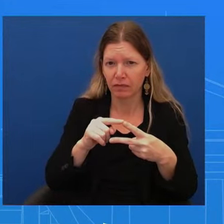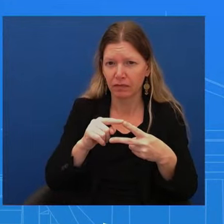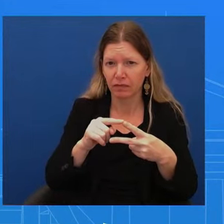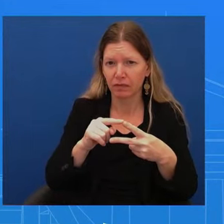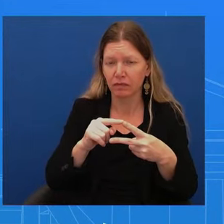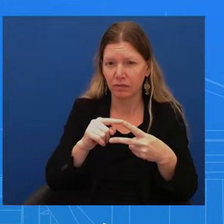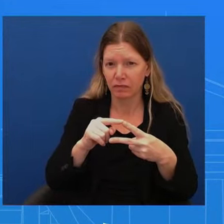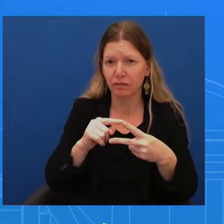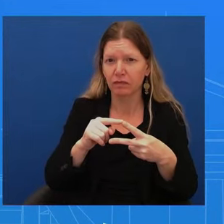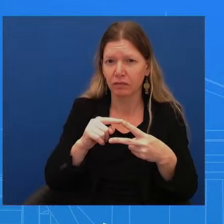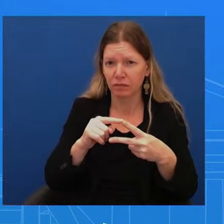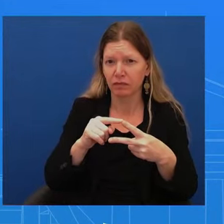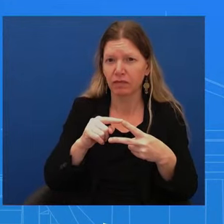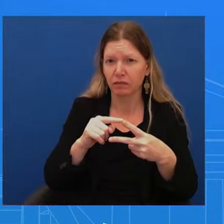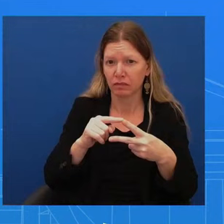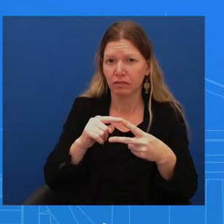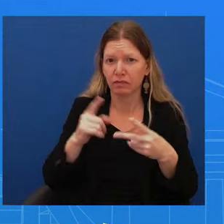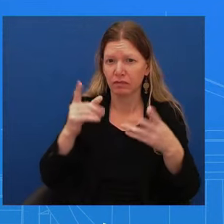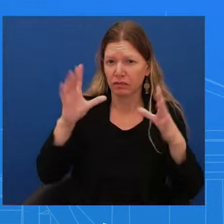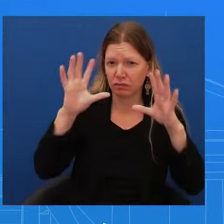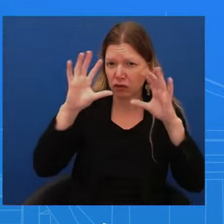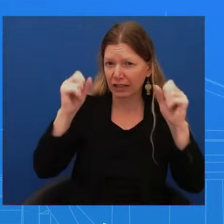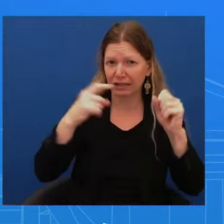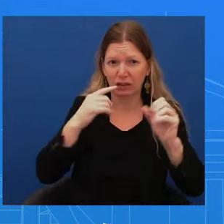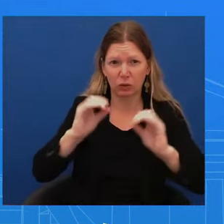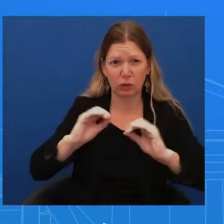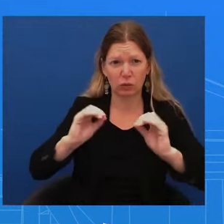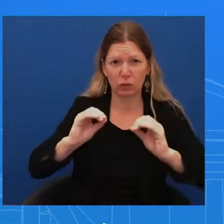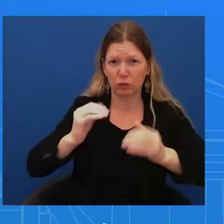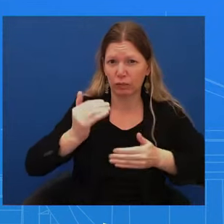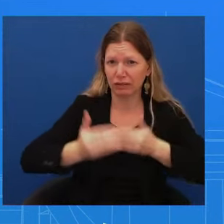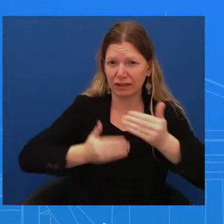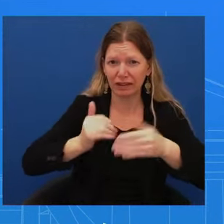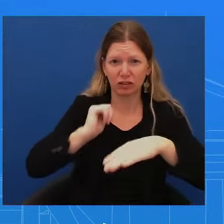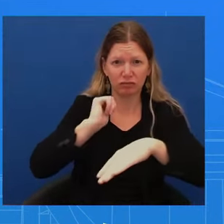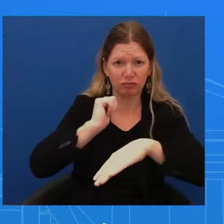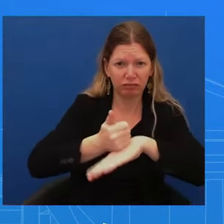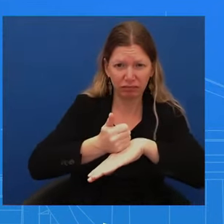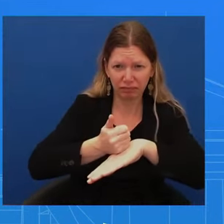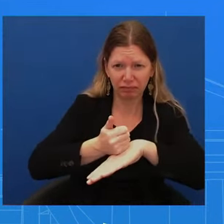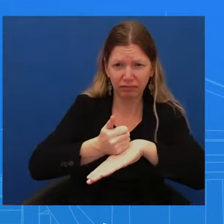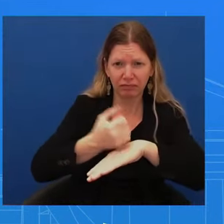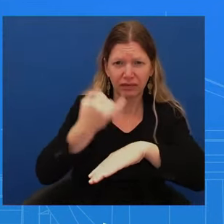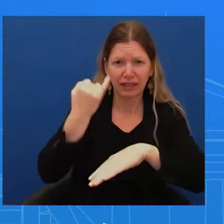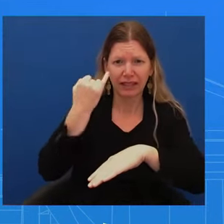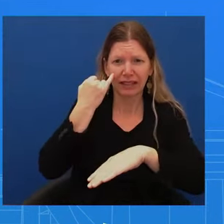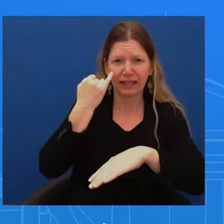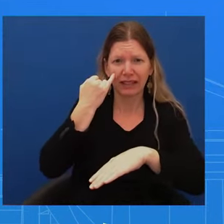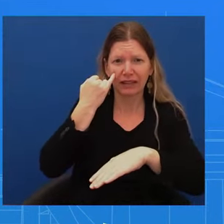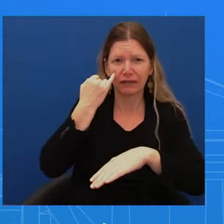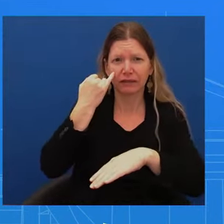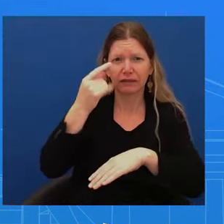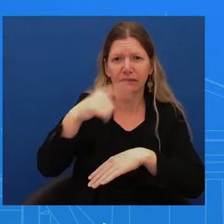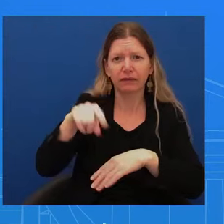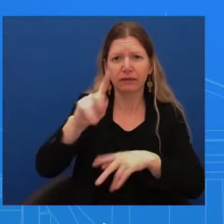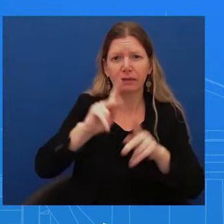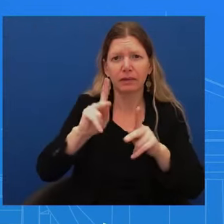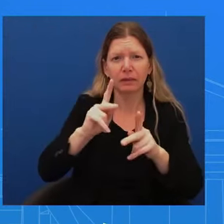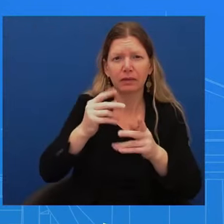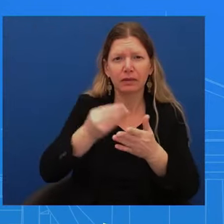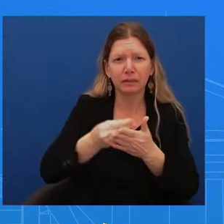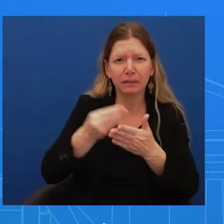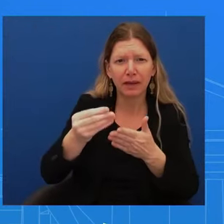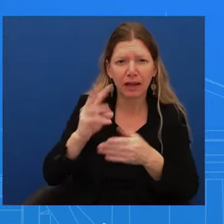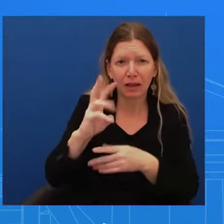many of the ideas were known. There was reporting during the president's first year in office that some White House officials were engaged